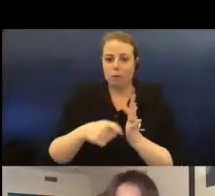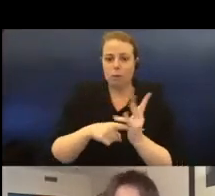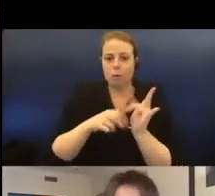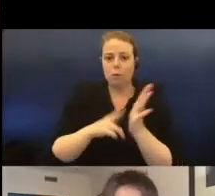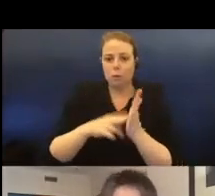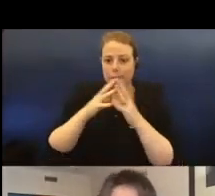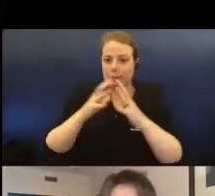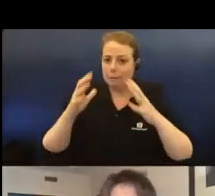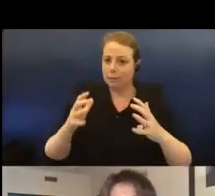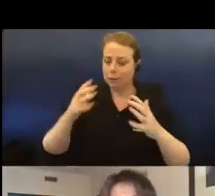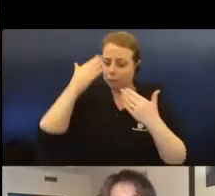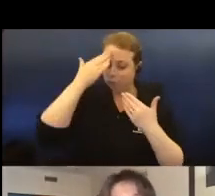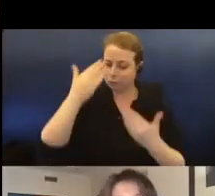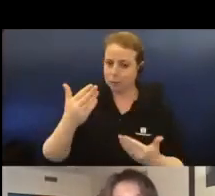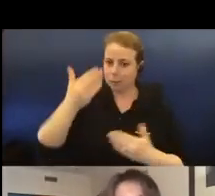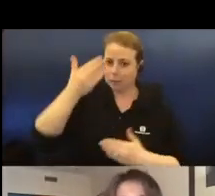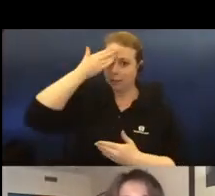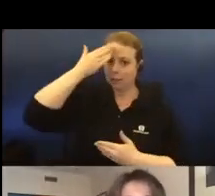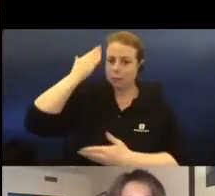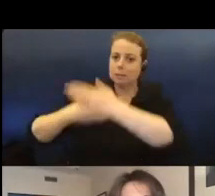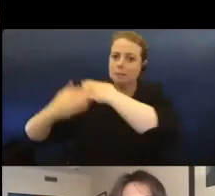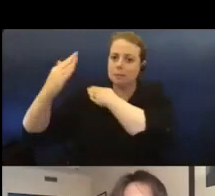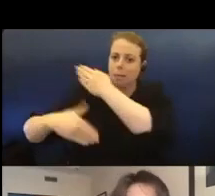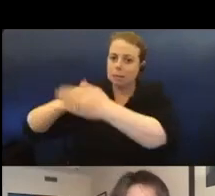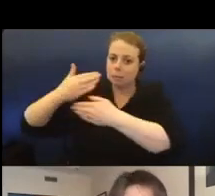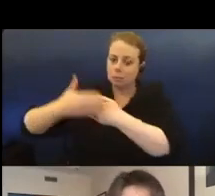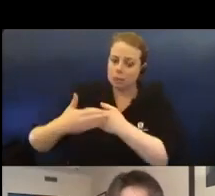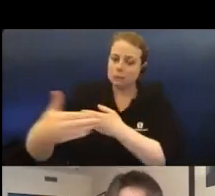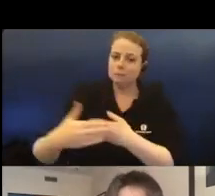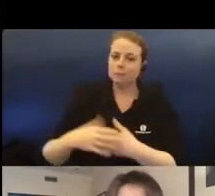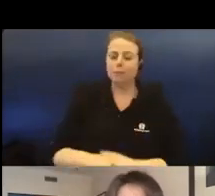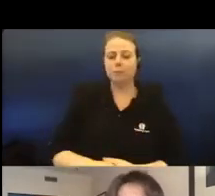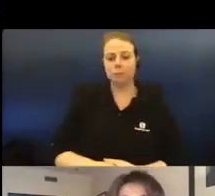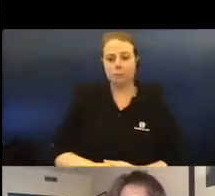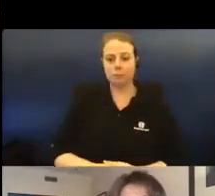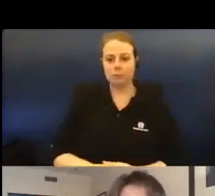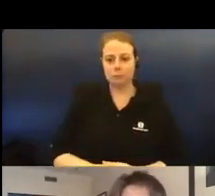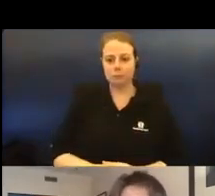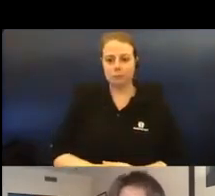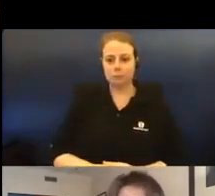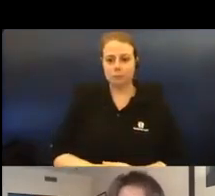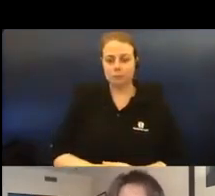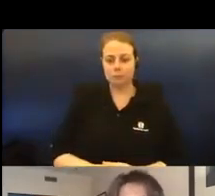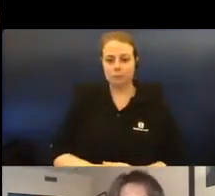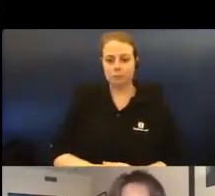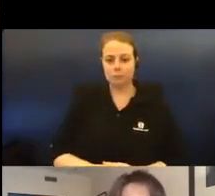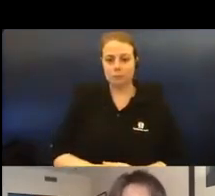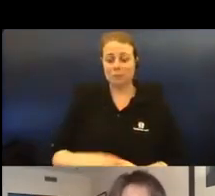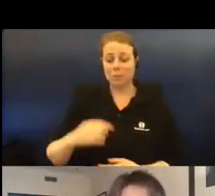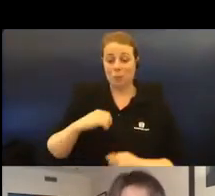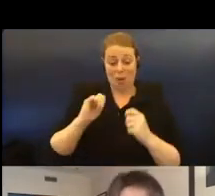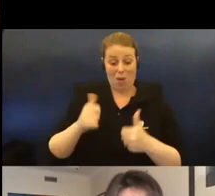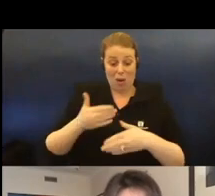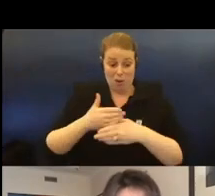respects to elders past, present and future. As a very early career artist, I'm really honoured to be